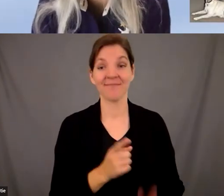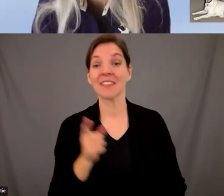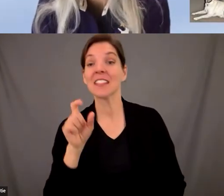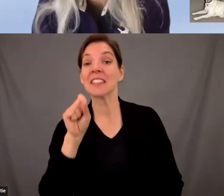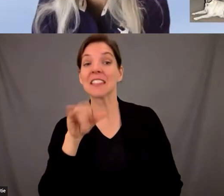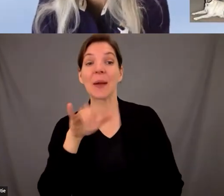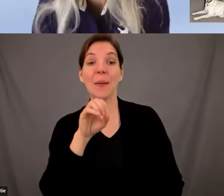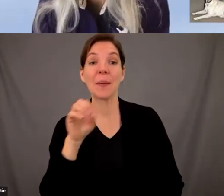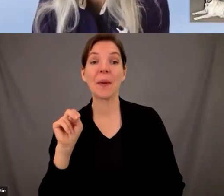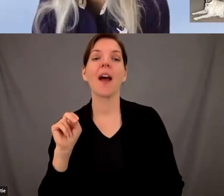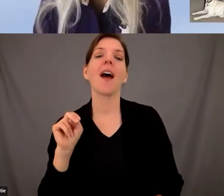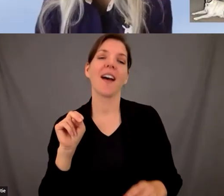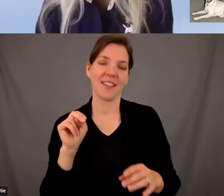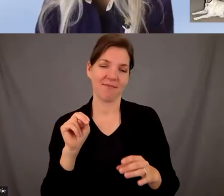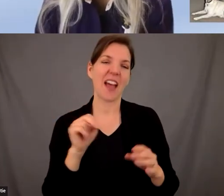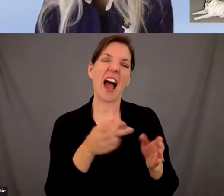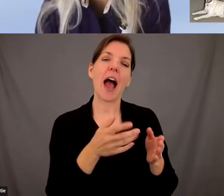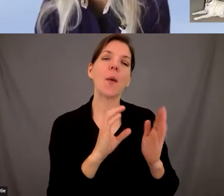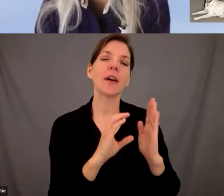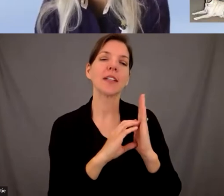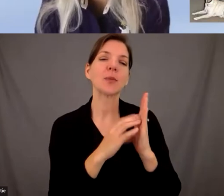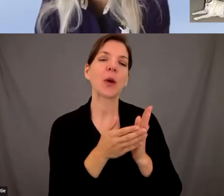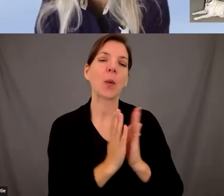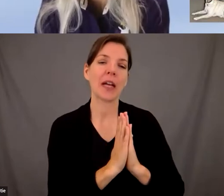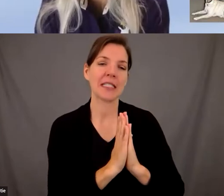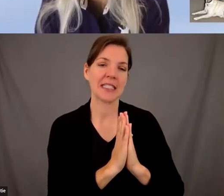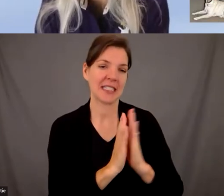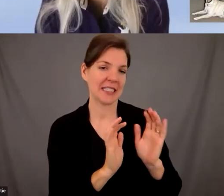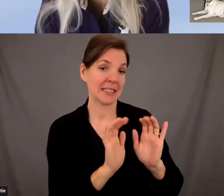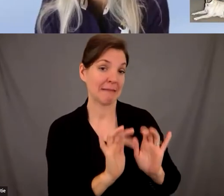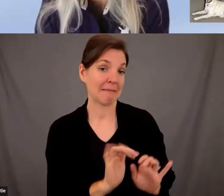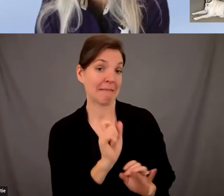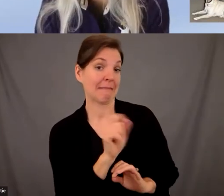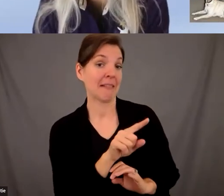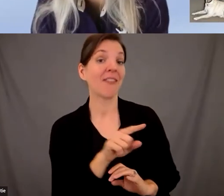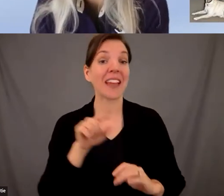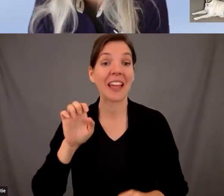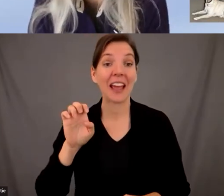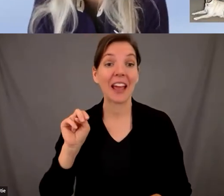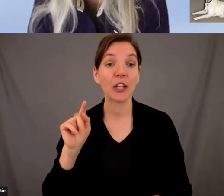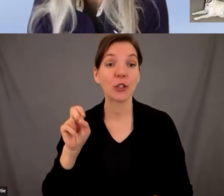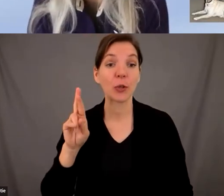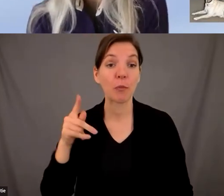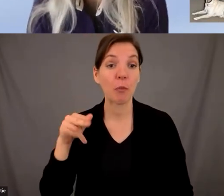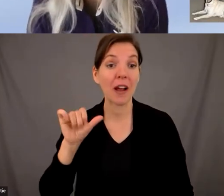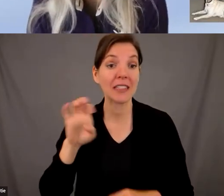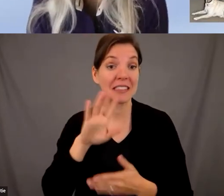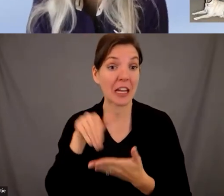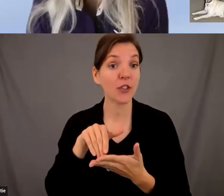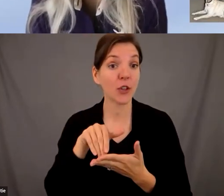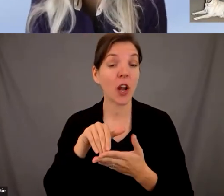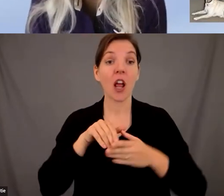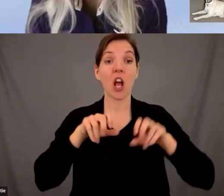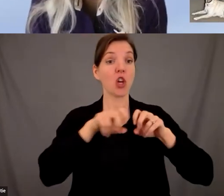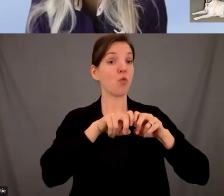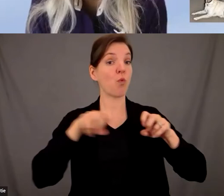request not more because like capla can't fit in but there have been times where i went to an enterprise center and the seats that rose are